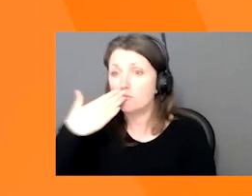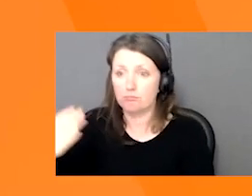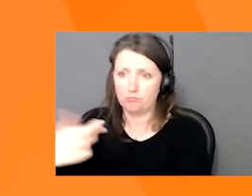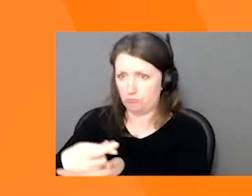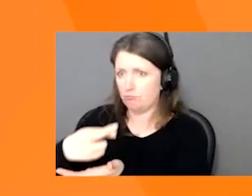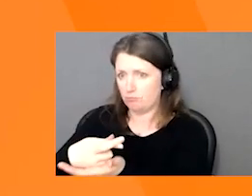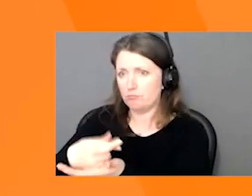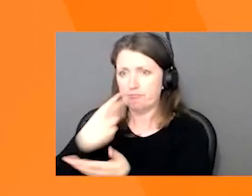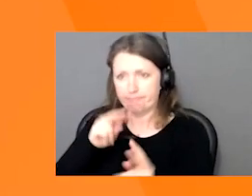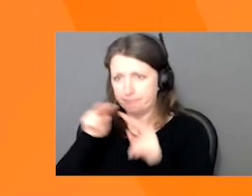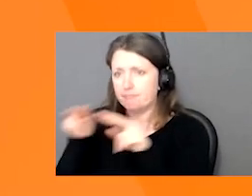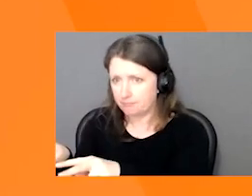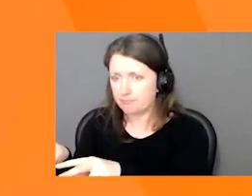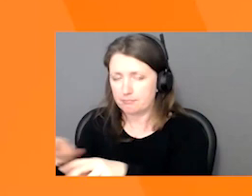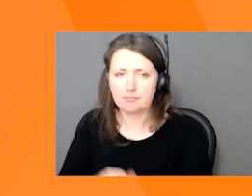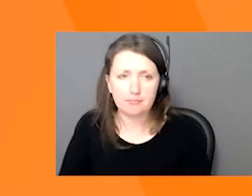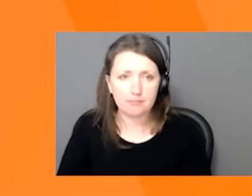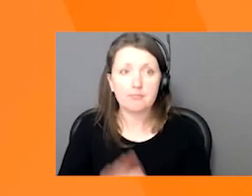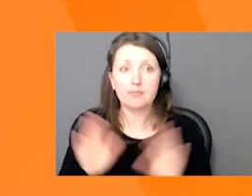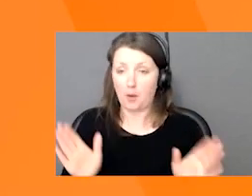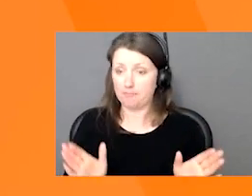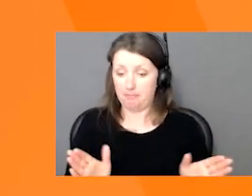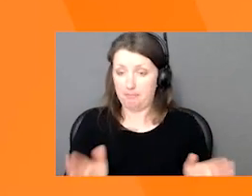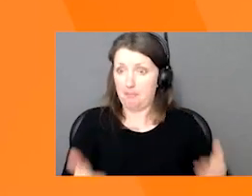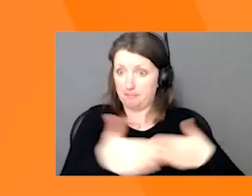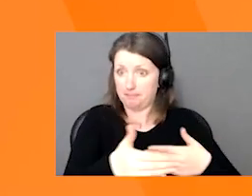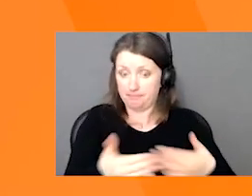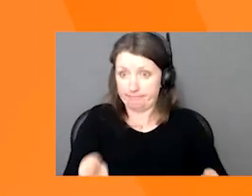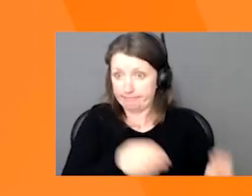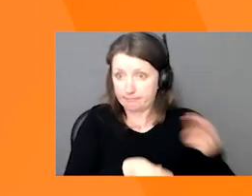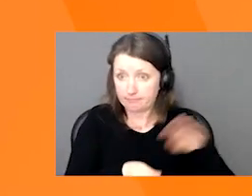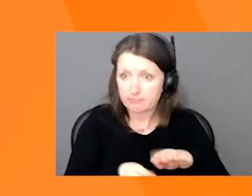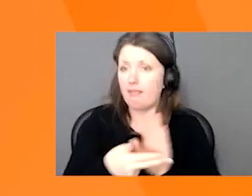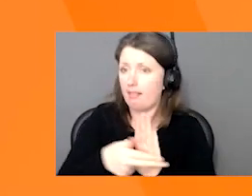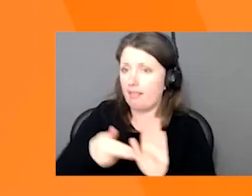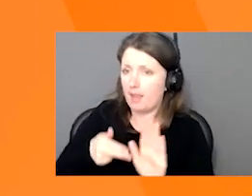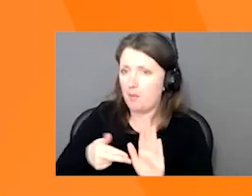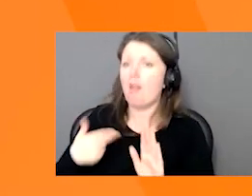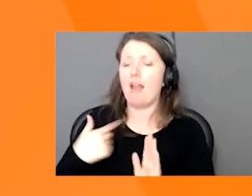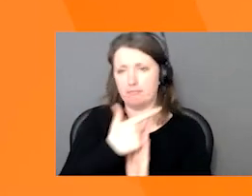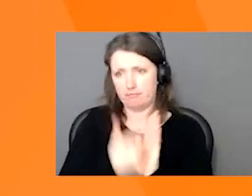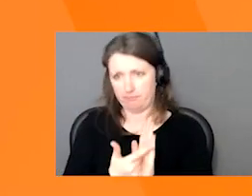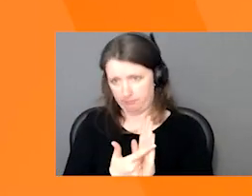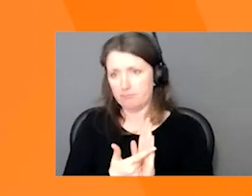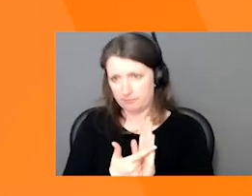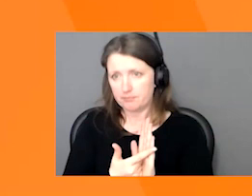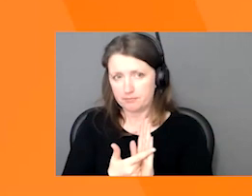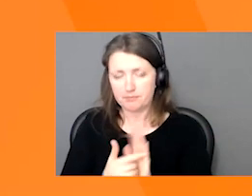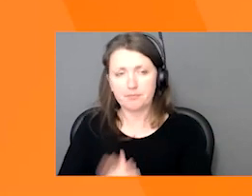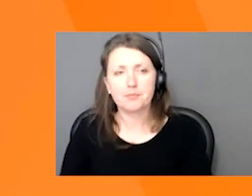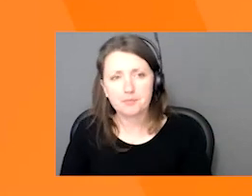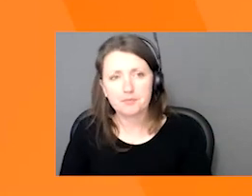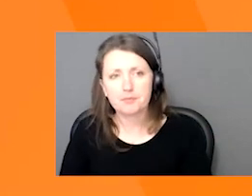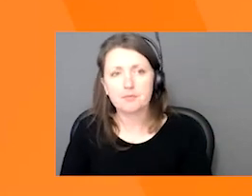There are different requirements for packaging and labeling in Canada based on the type of product that you're selling. So packaging and labeling